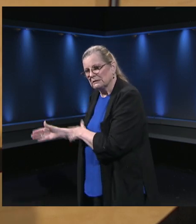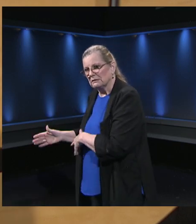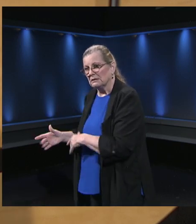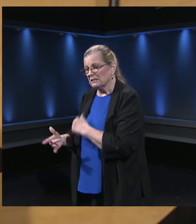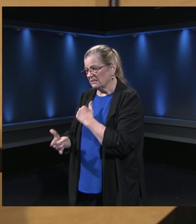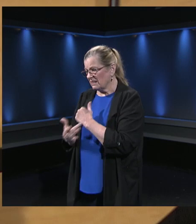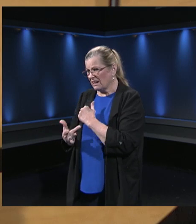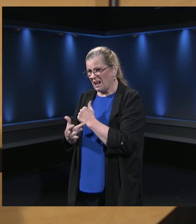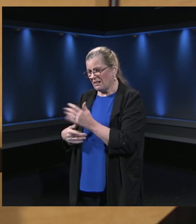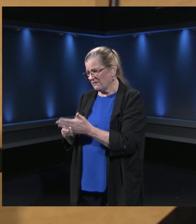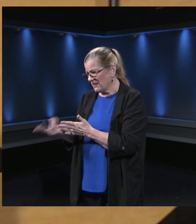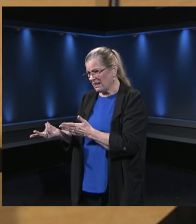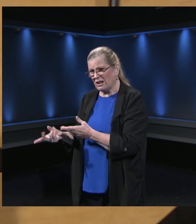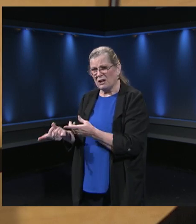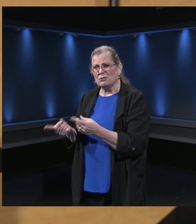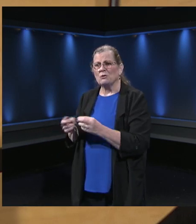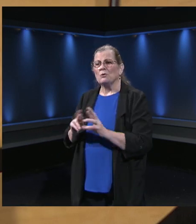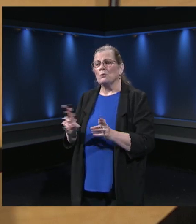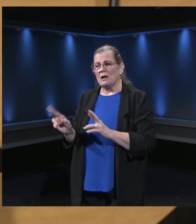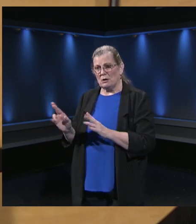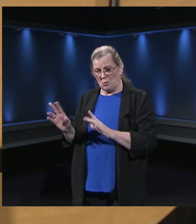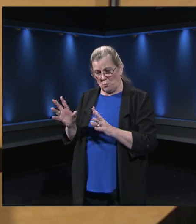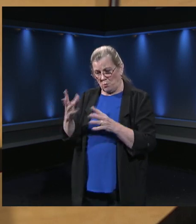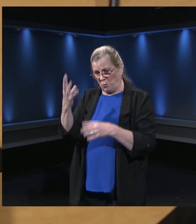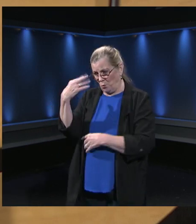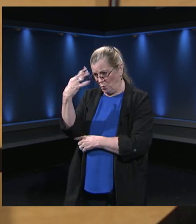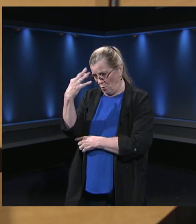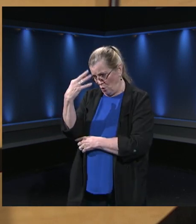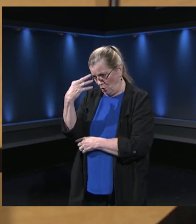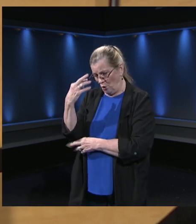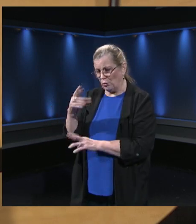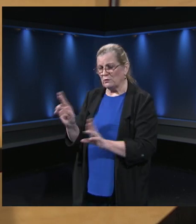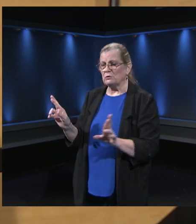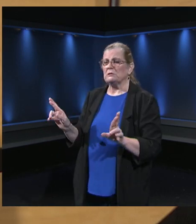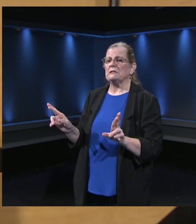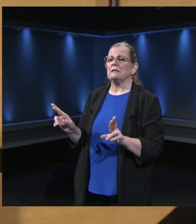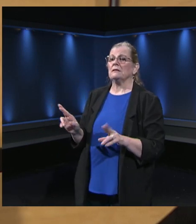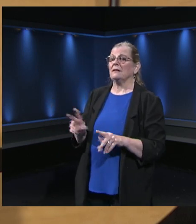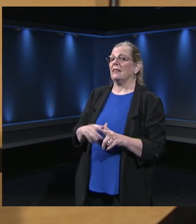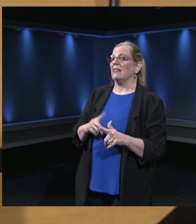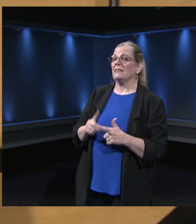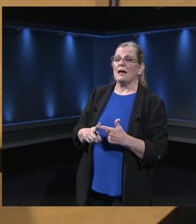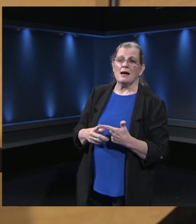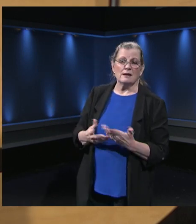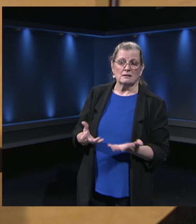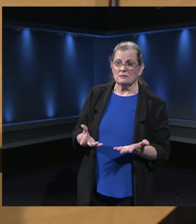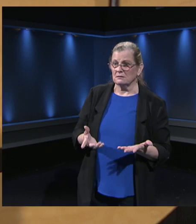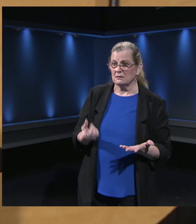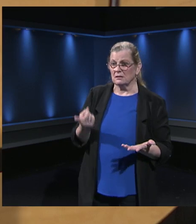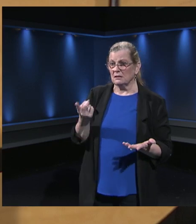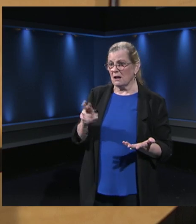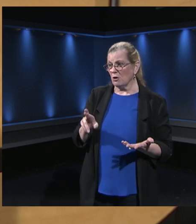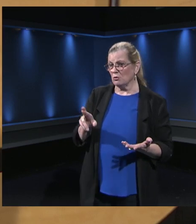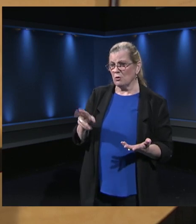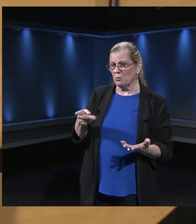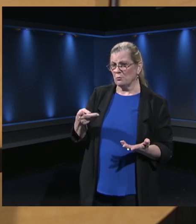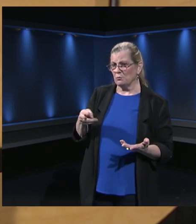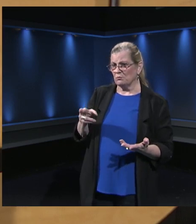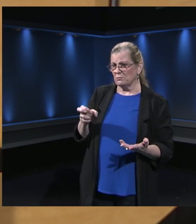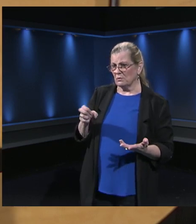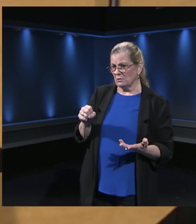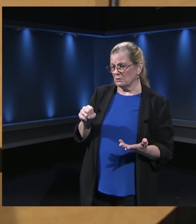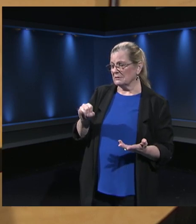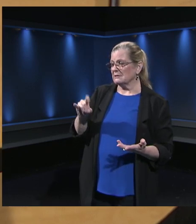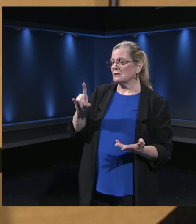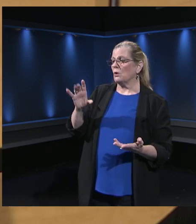Presidio sent out some very clear information to all principals and experts the other day that they're kind of